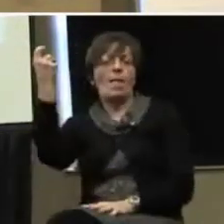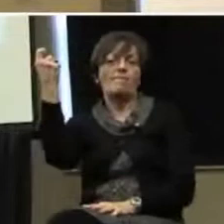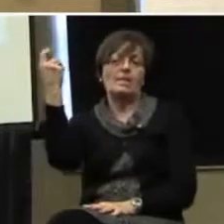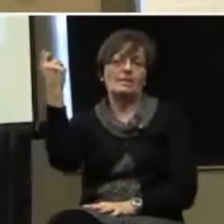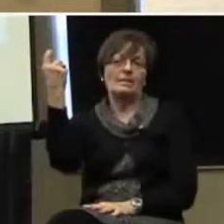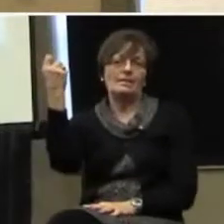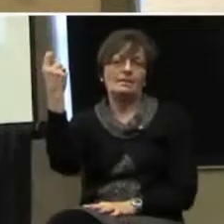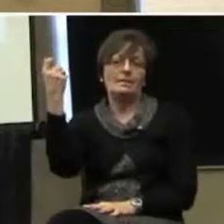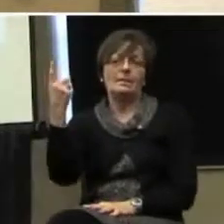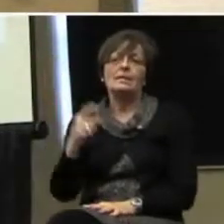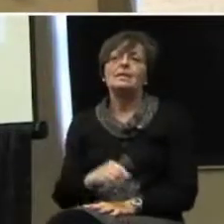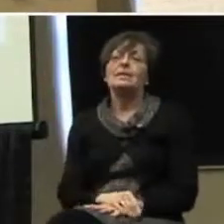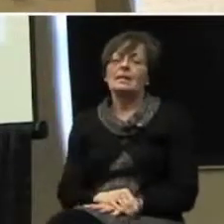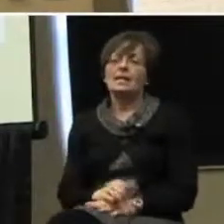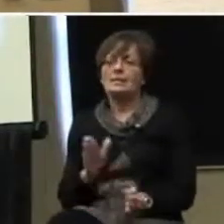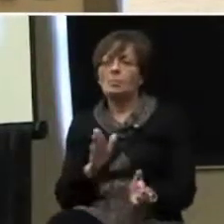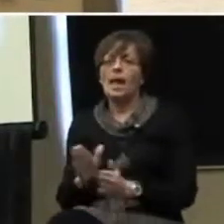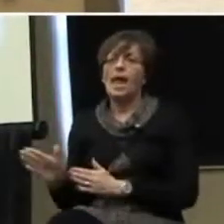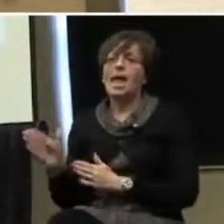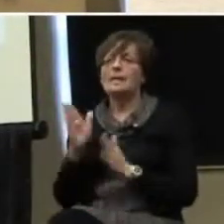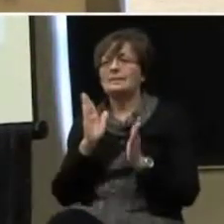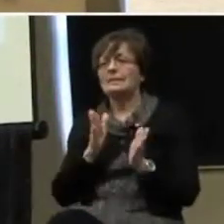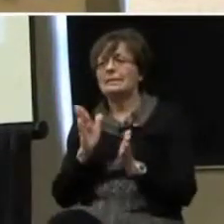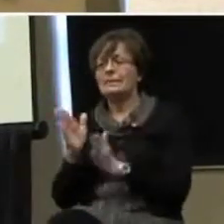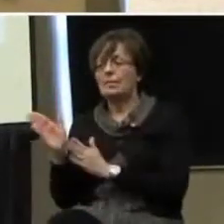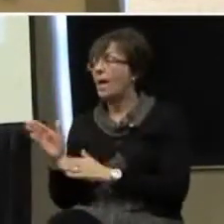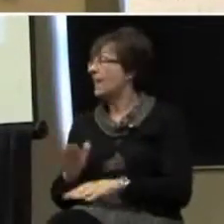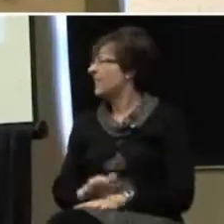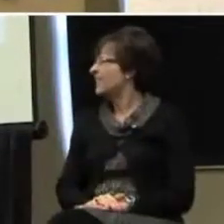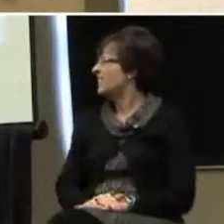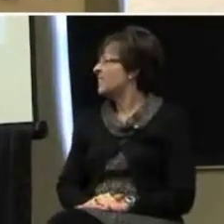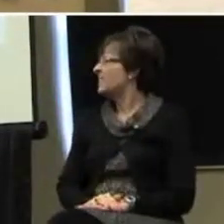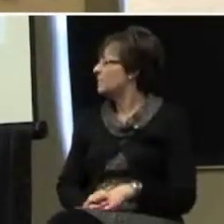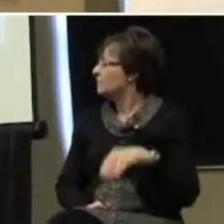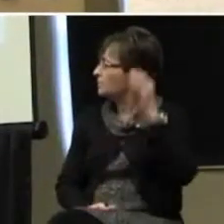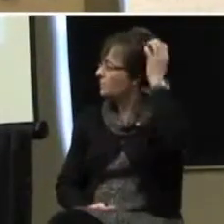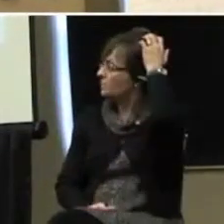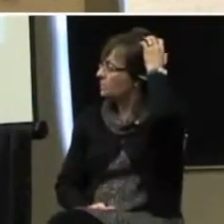It's planned, it's systematic, you're going to collect on it.